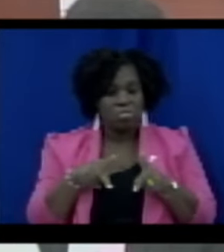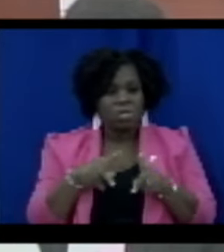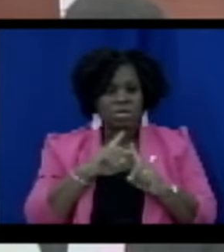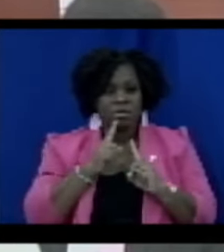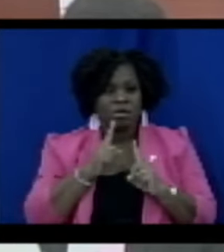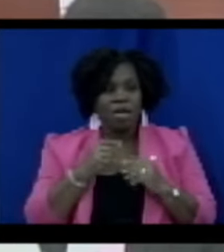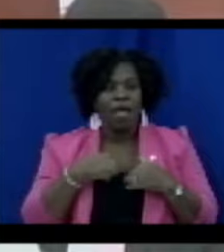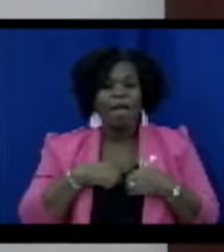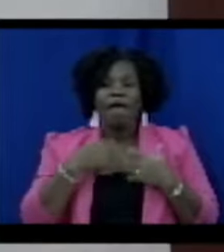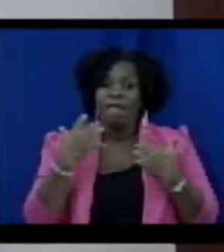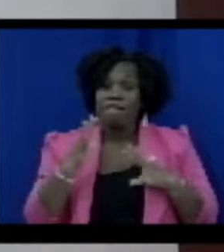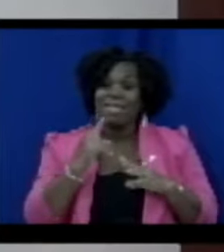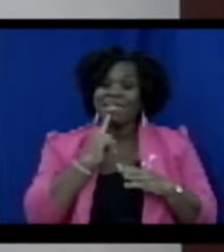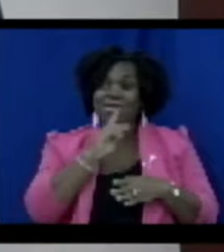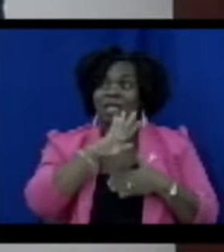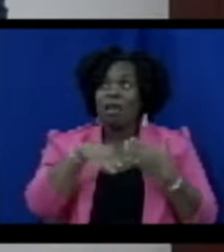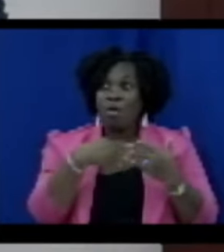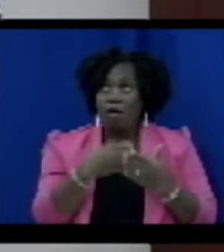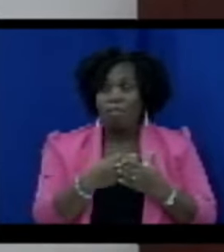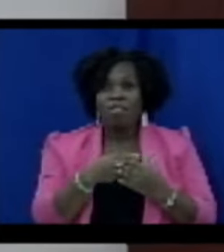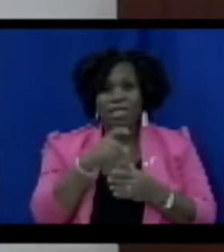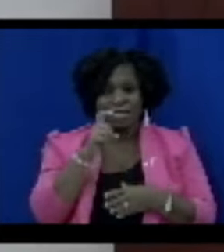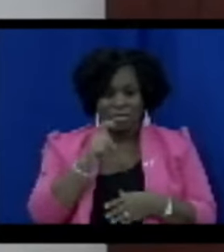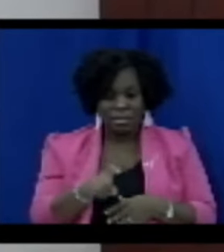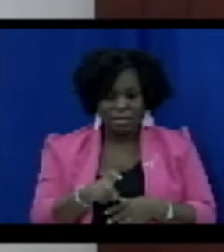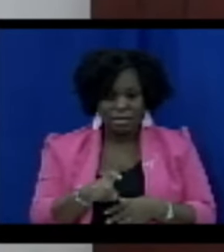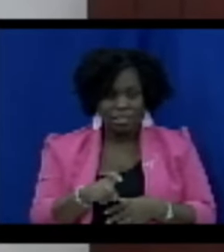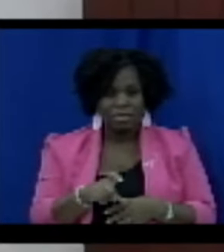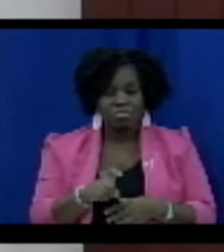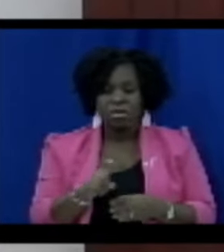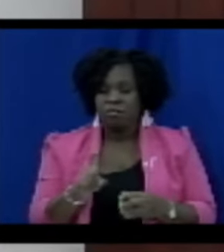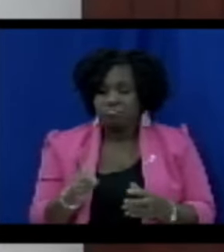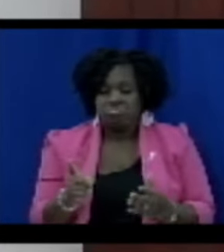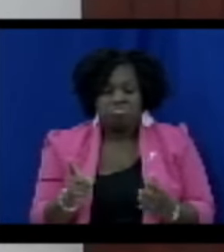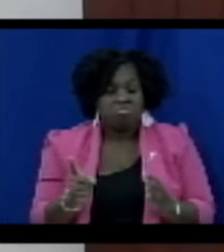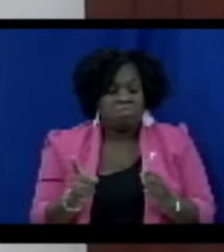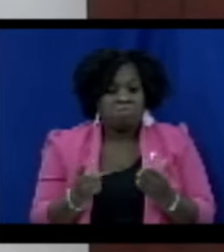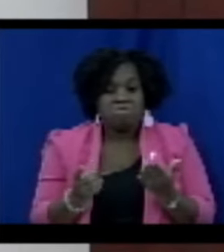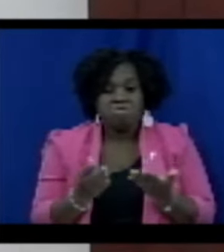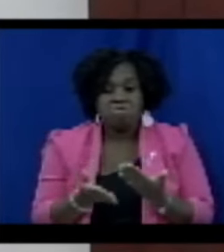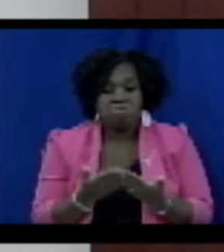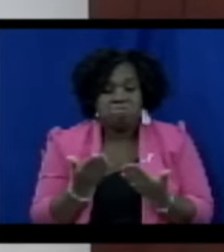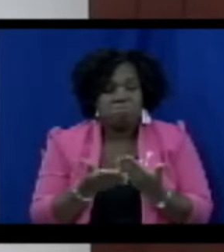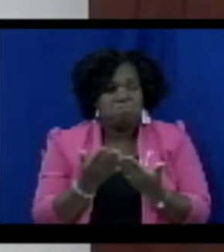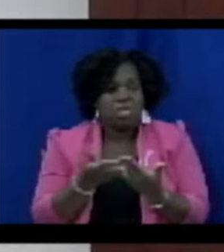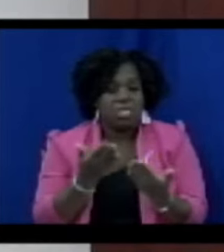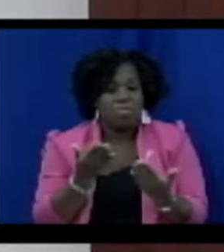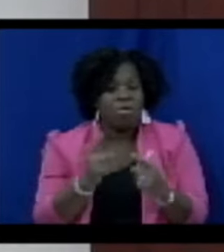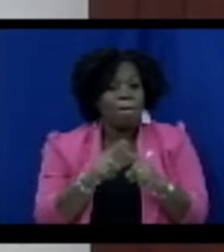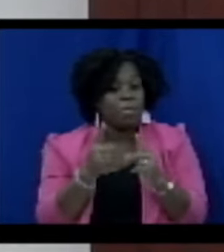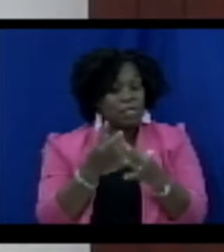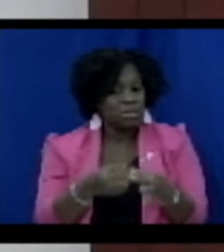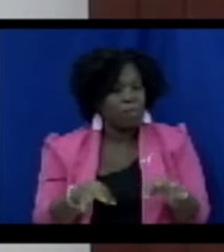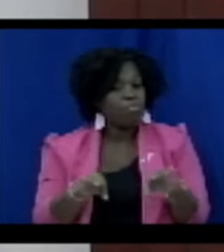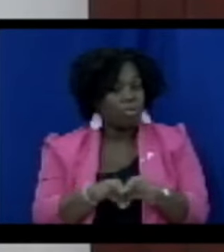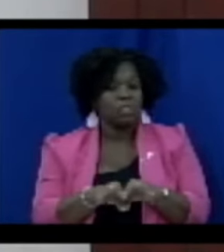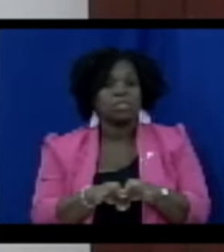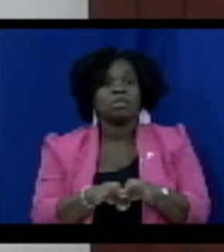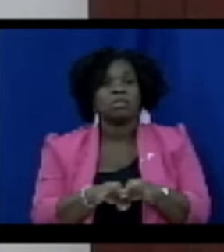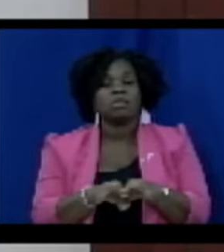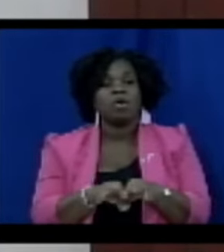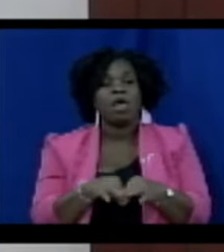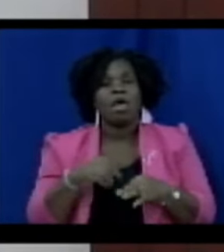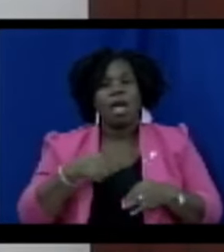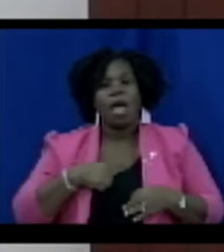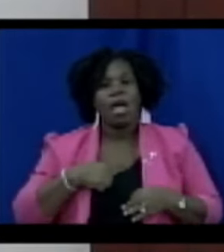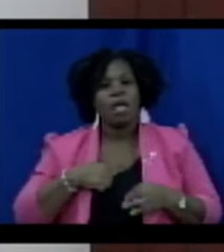I've said all that I need to say with respect to this very simple but very important bill before this Honorable House and